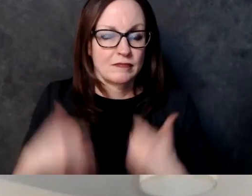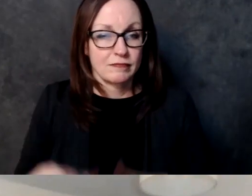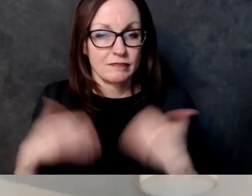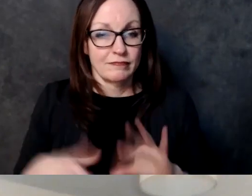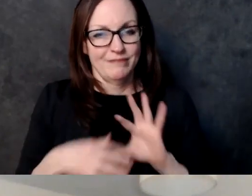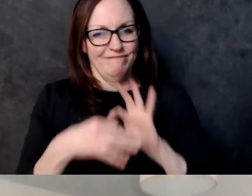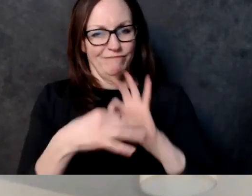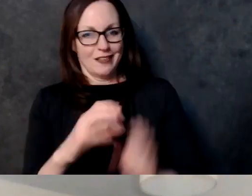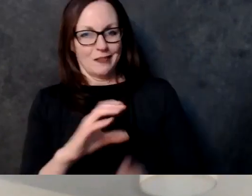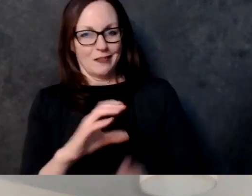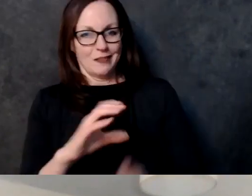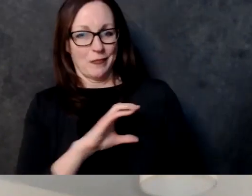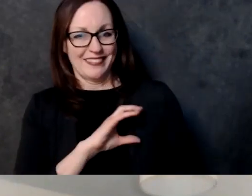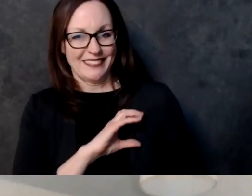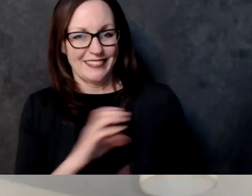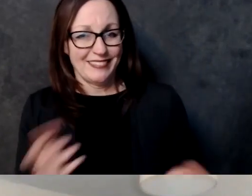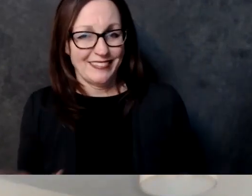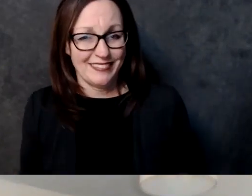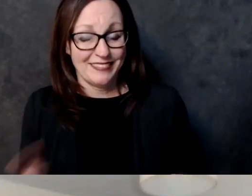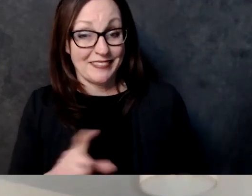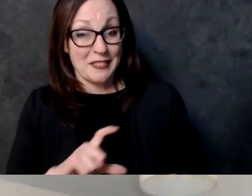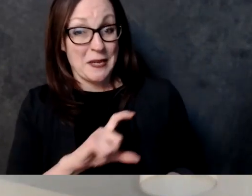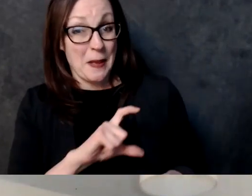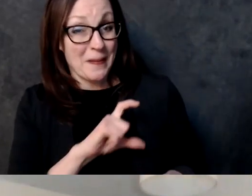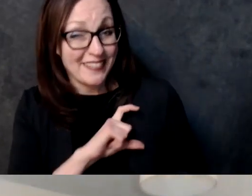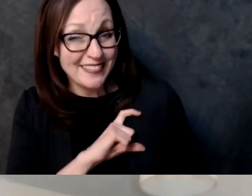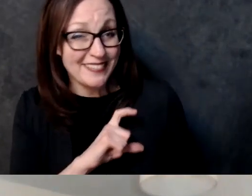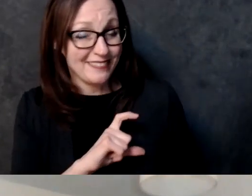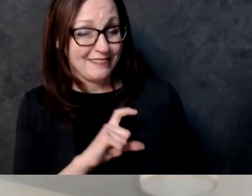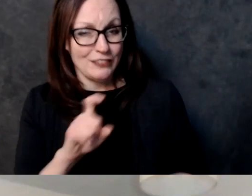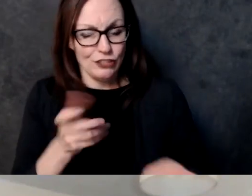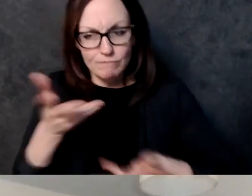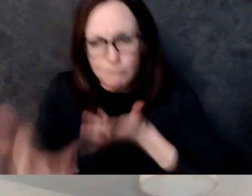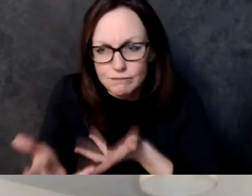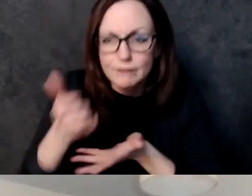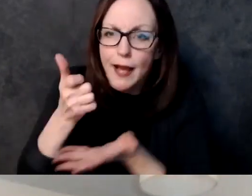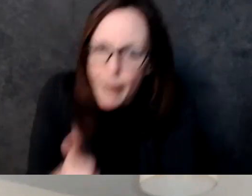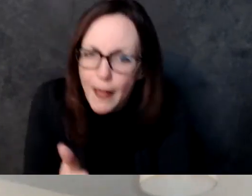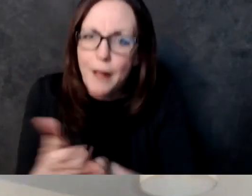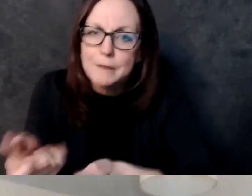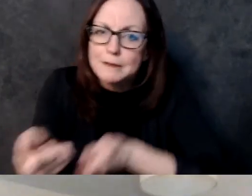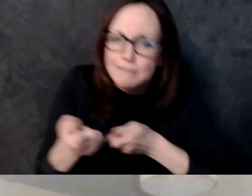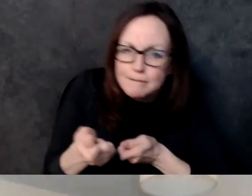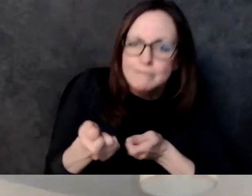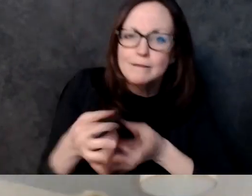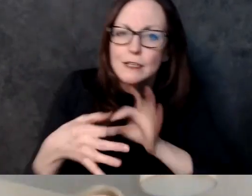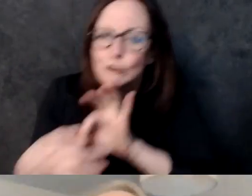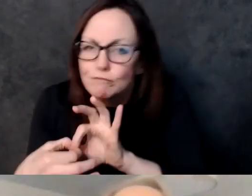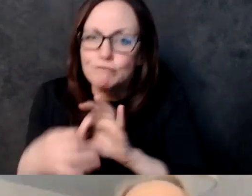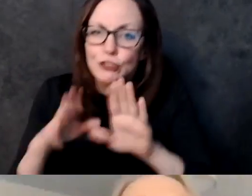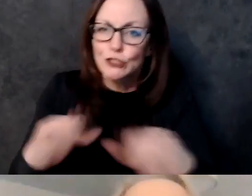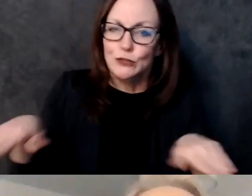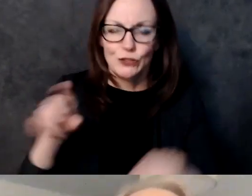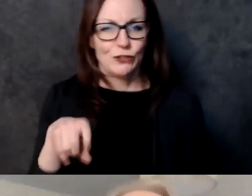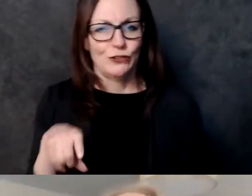own moral qualms about their personal behavior they shouldn't be doing in the first place they they you know focus on getting